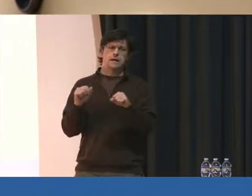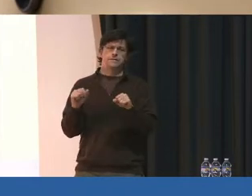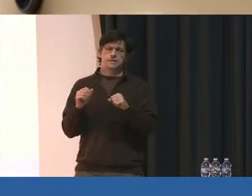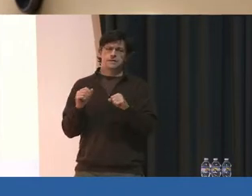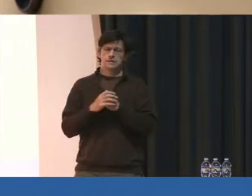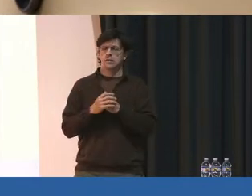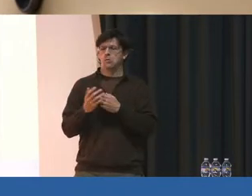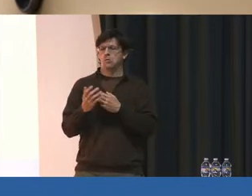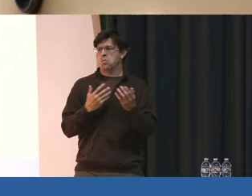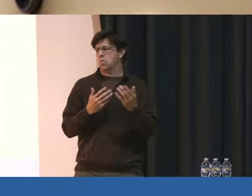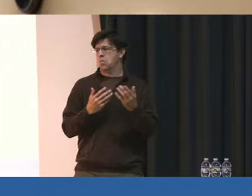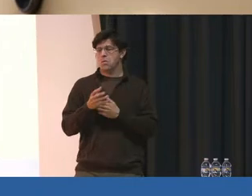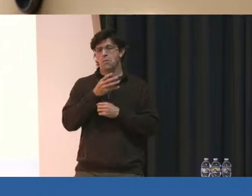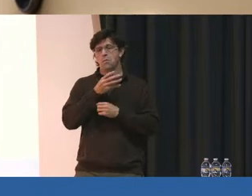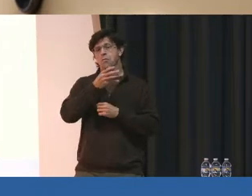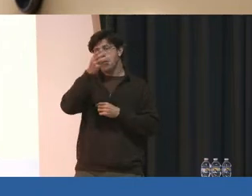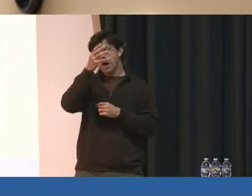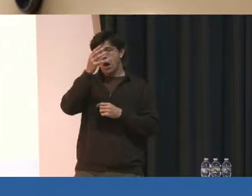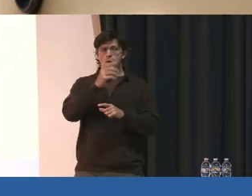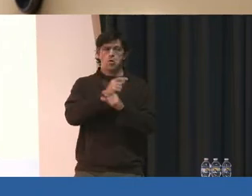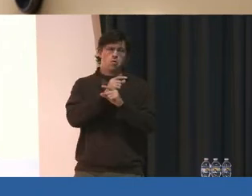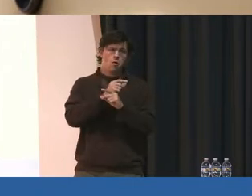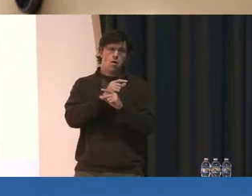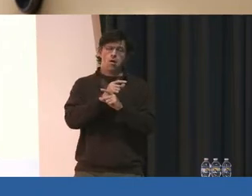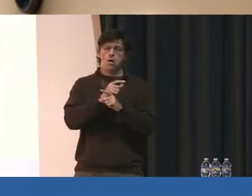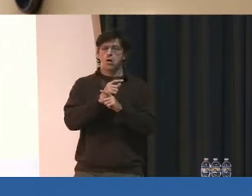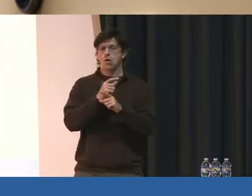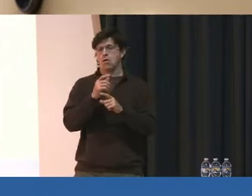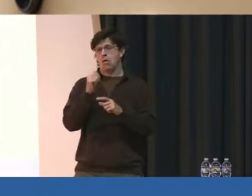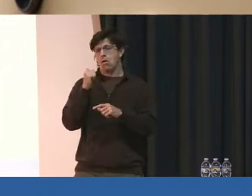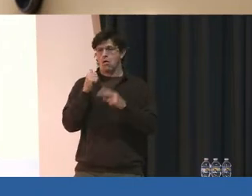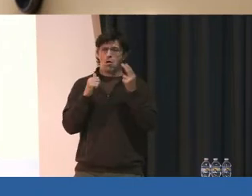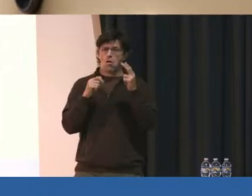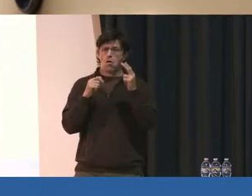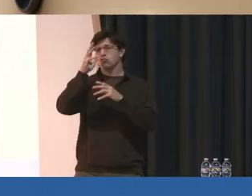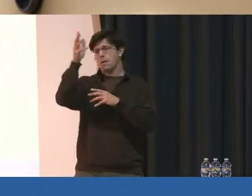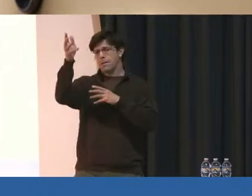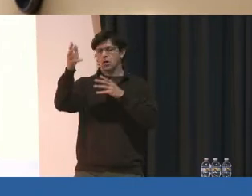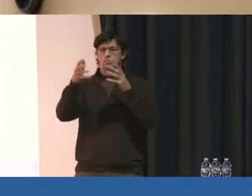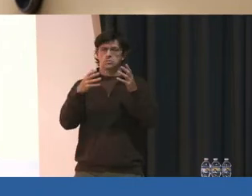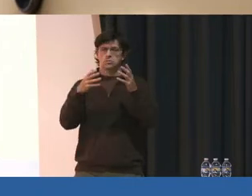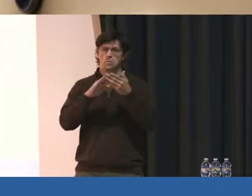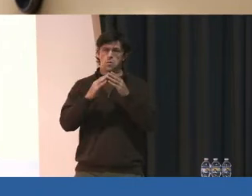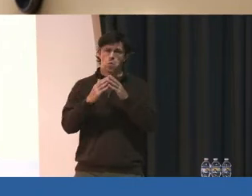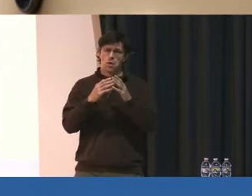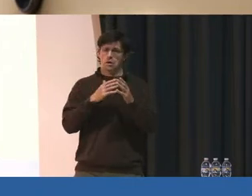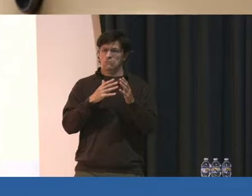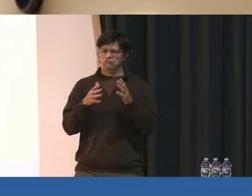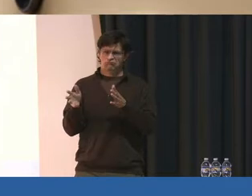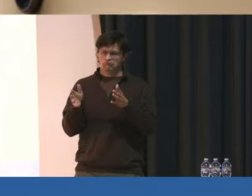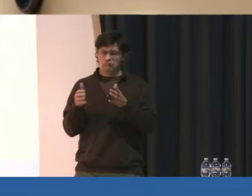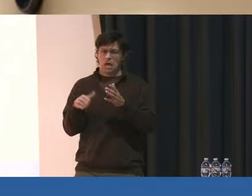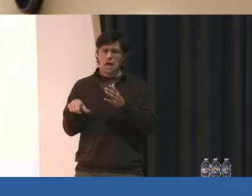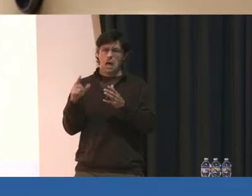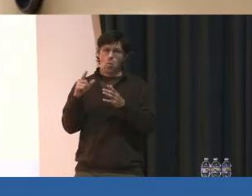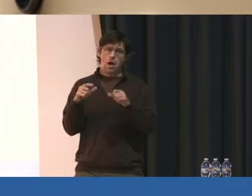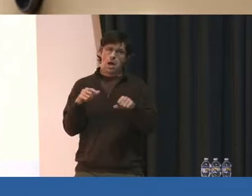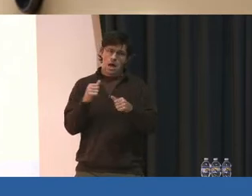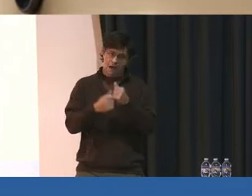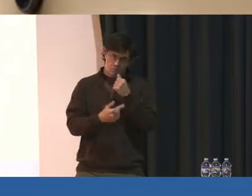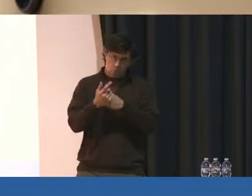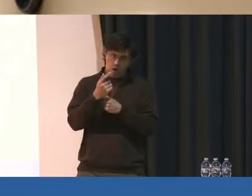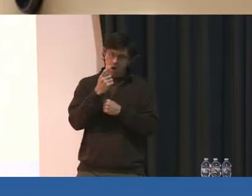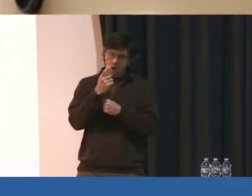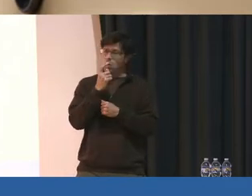whether it's a parent, guardian, aunt, uncle, grandparent, community members, anyone and everyone who,